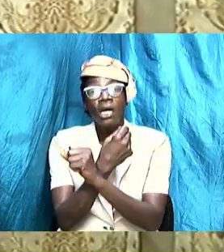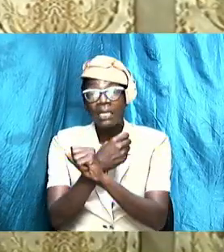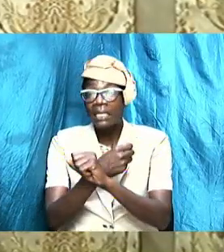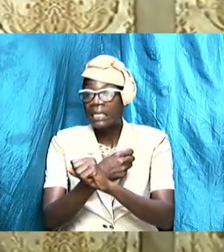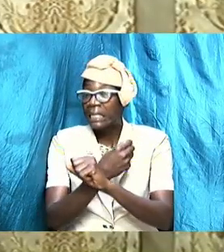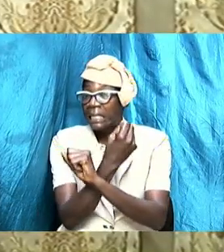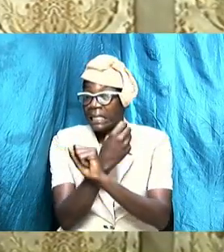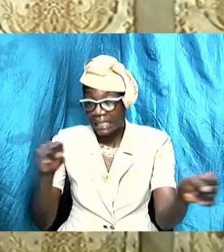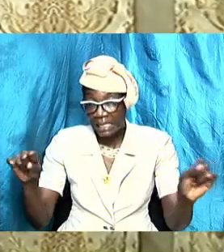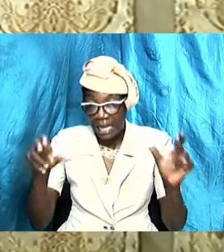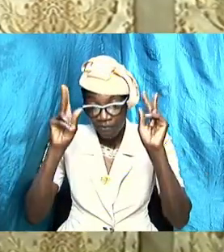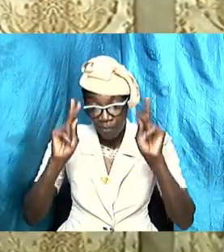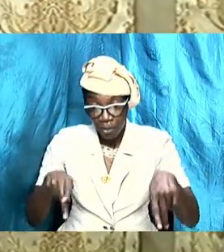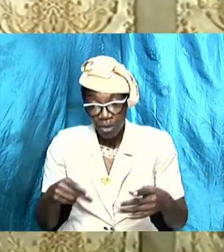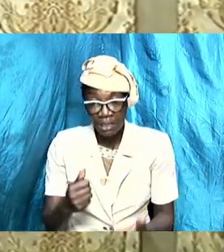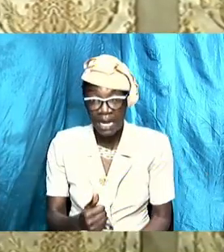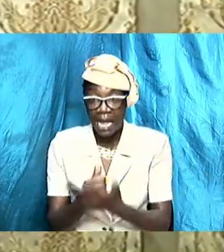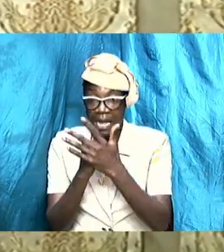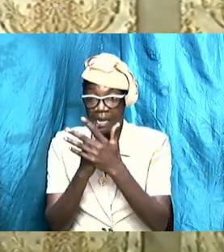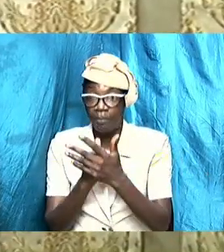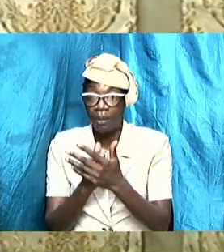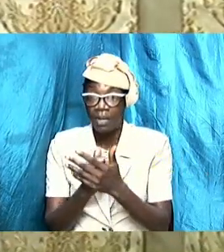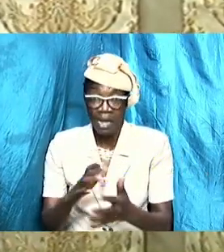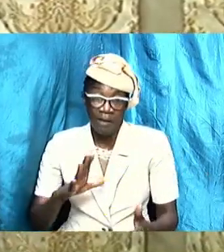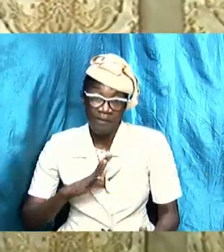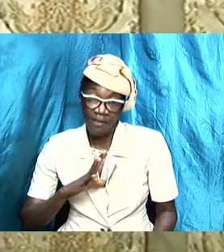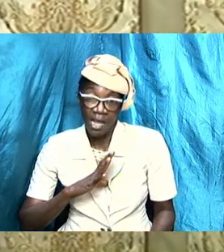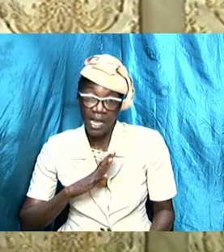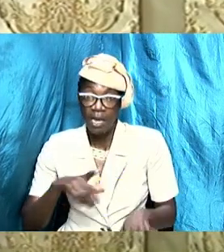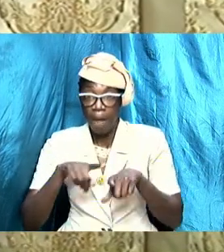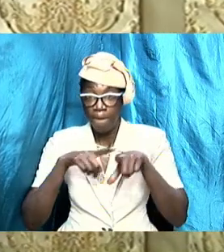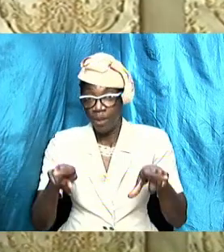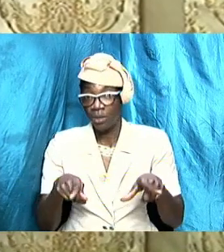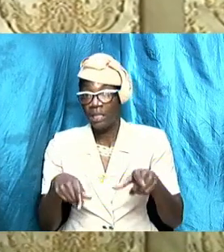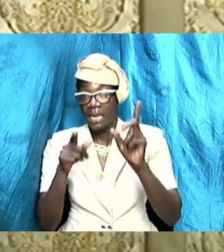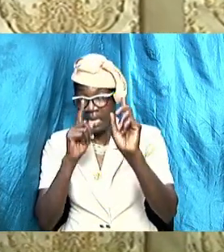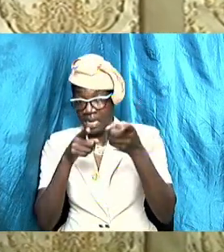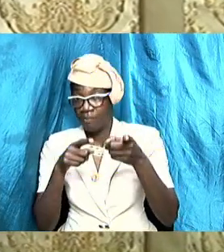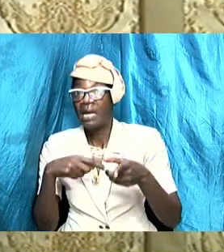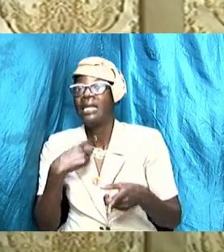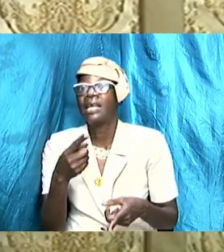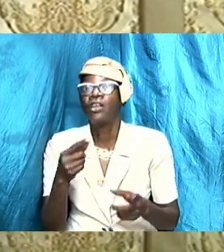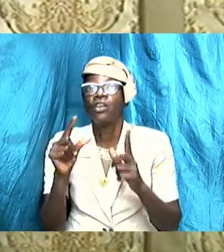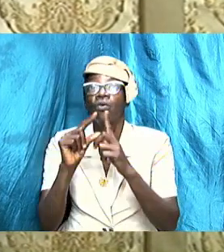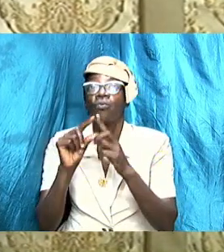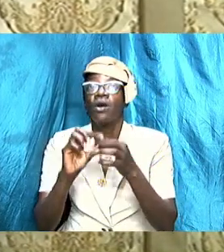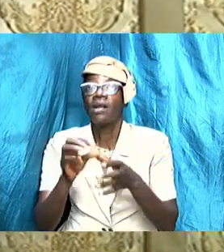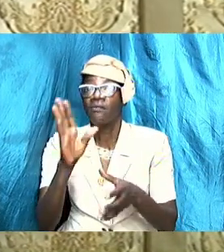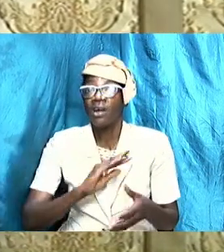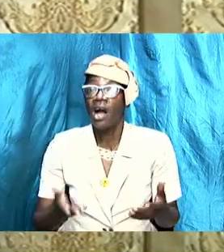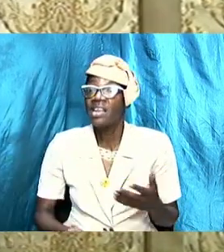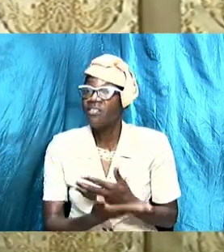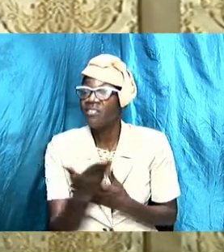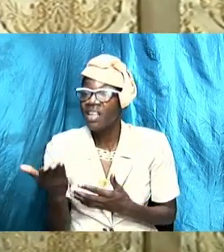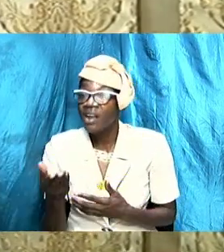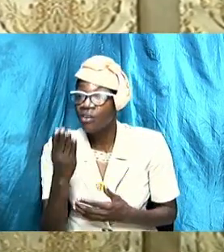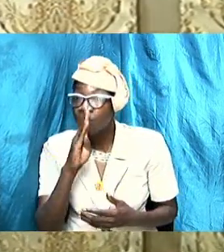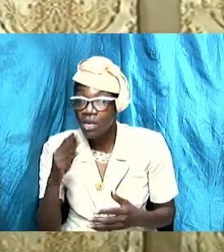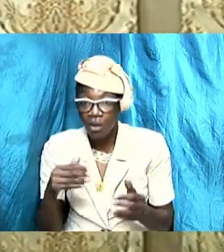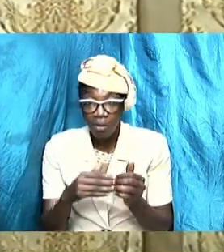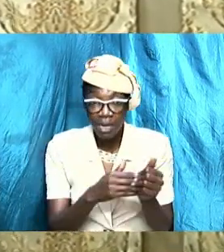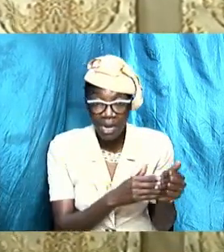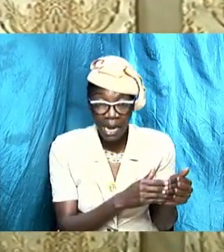clear to all of us that the word of God is there to be our guide to be our lamp